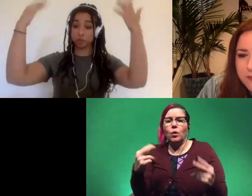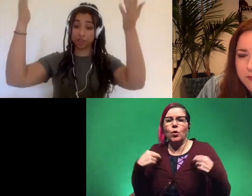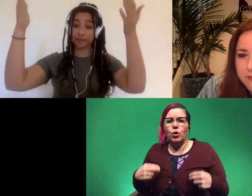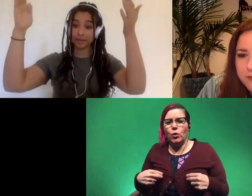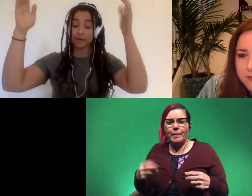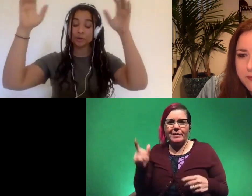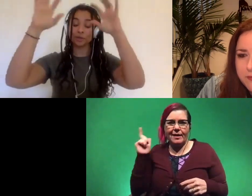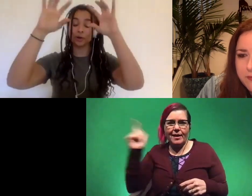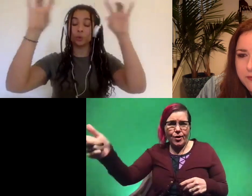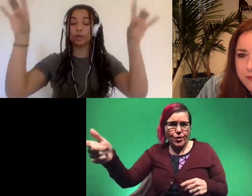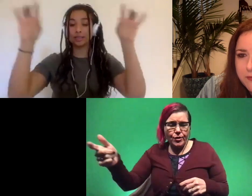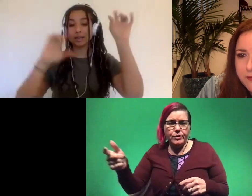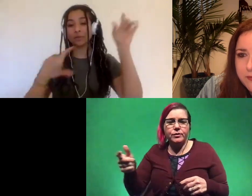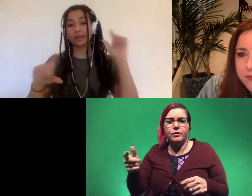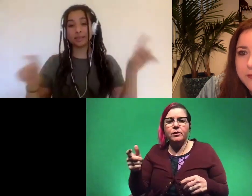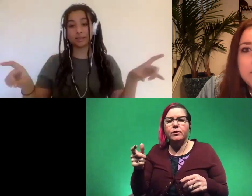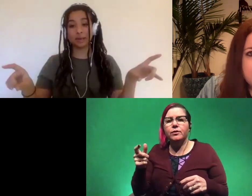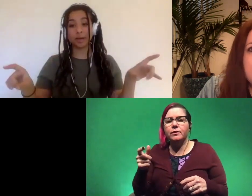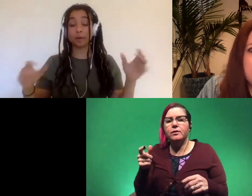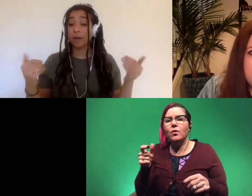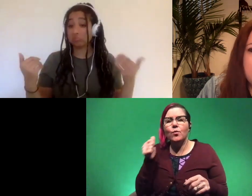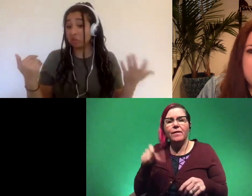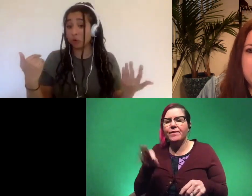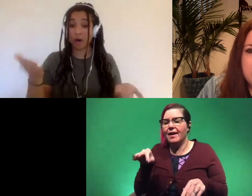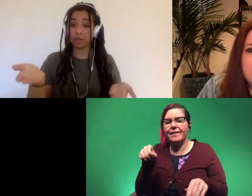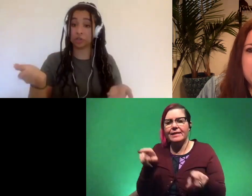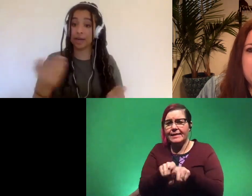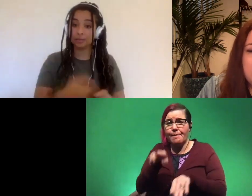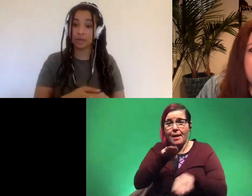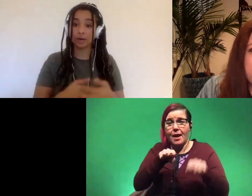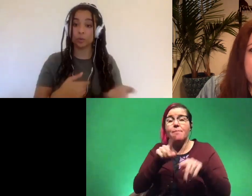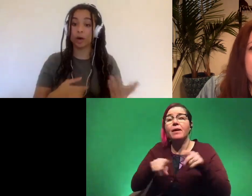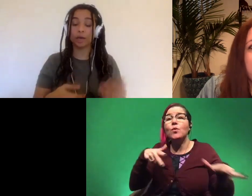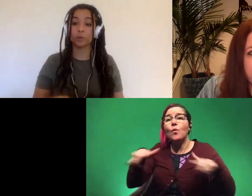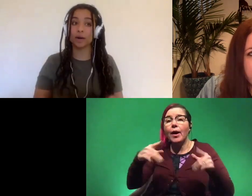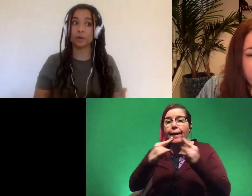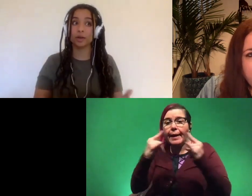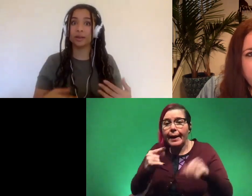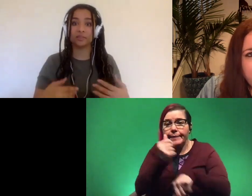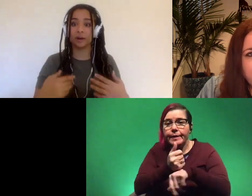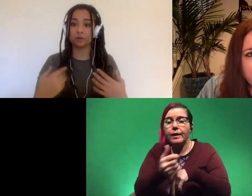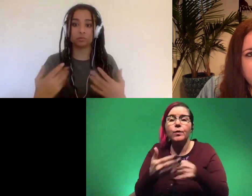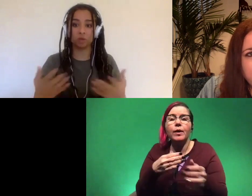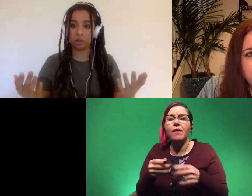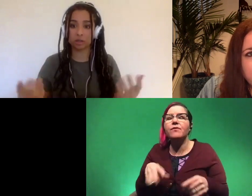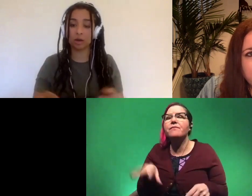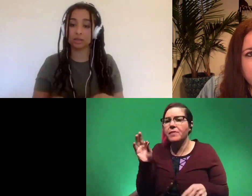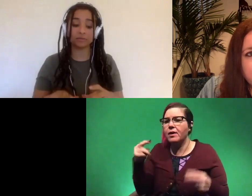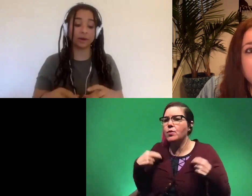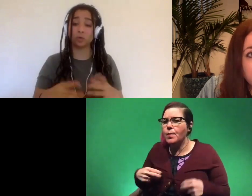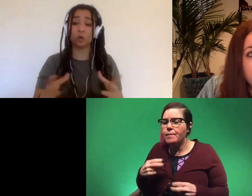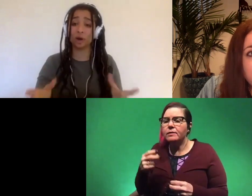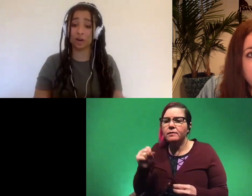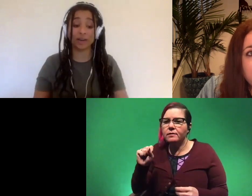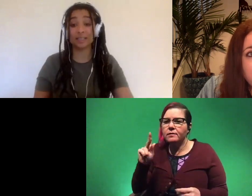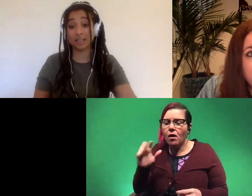much much later so you wouldn't exactly find things in the same layer but if you're walking to your campsite or walking to whatever they found human skulls they